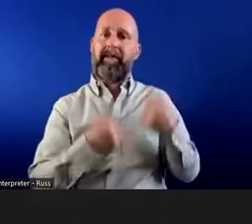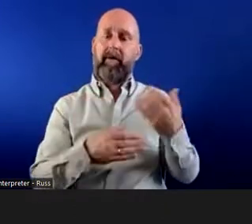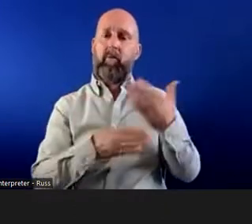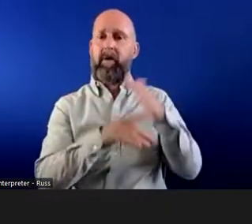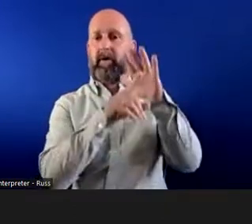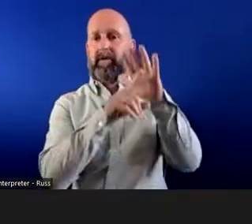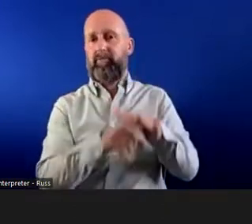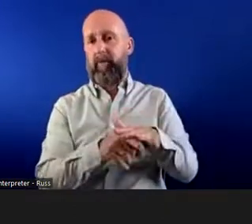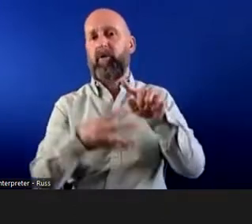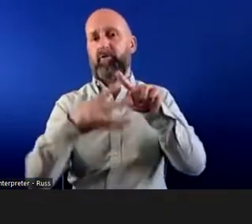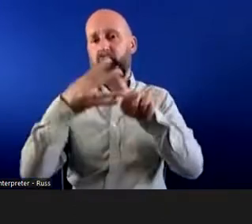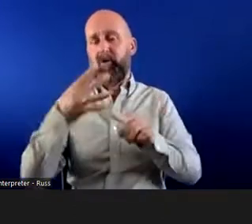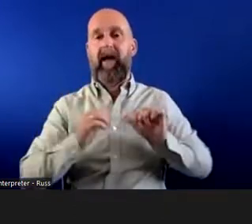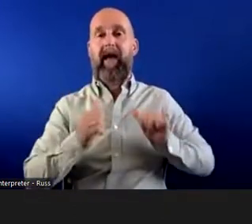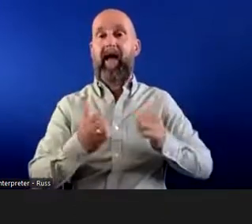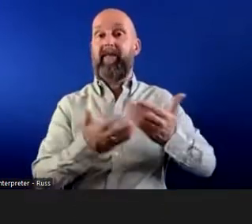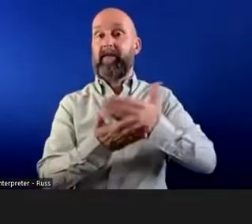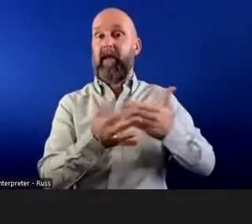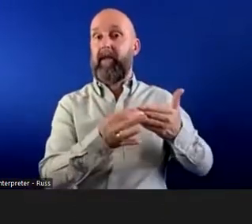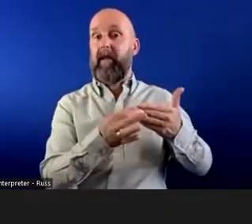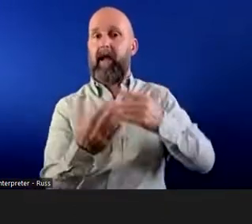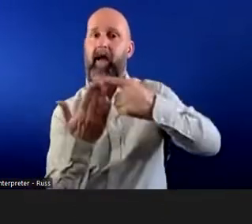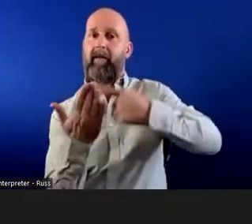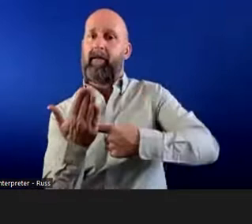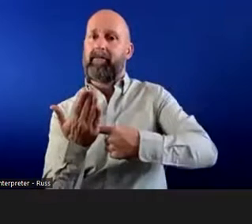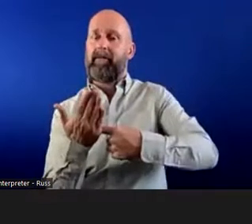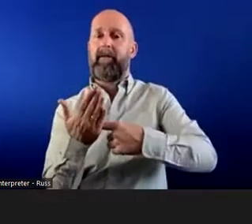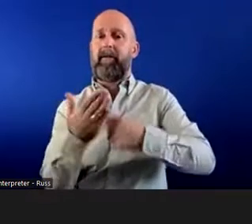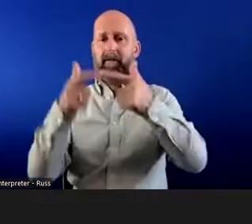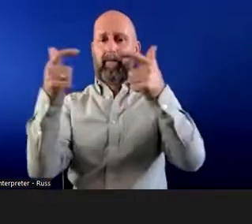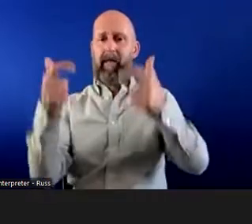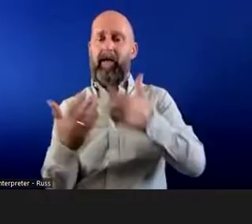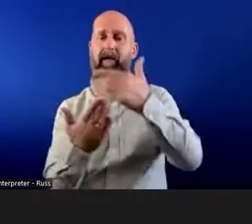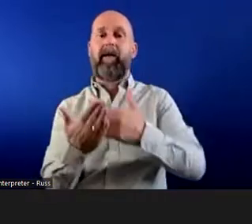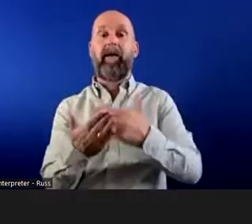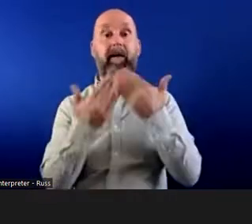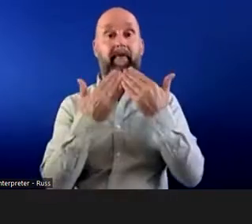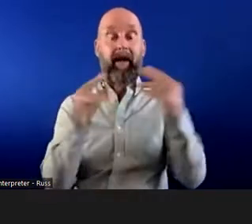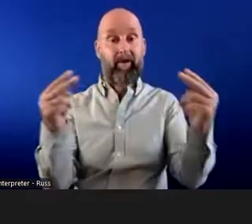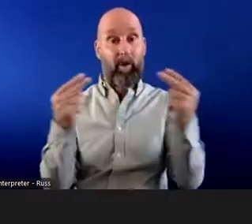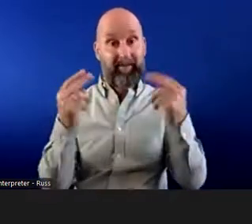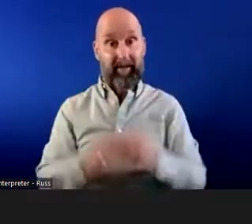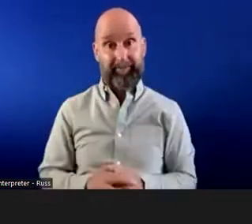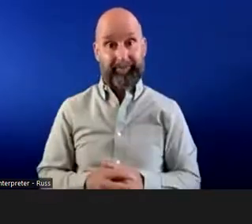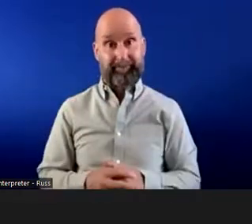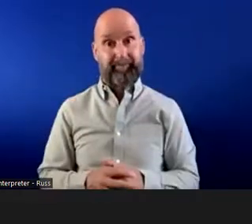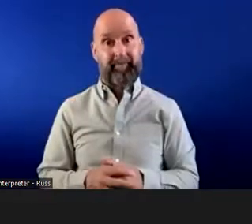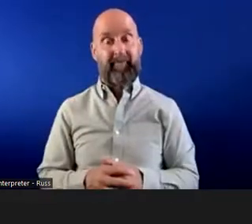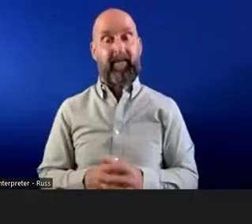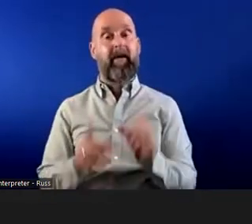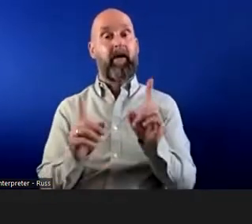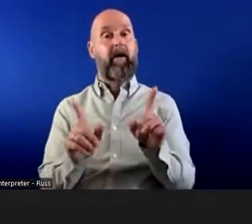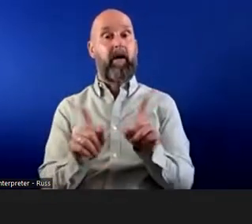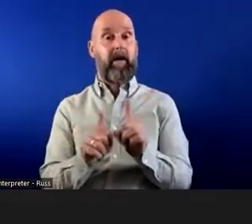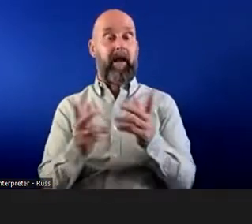issues and health and safety guidance. So I just want to say thank you for listening. And I'm just going to